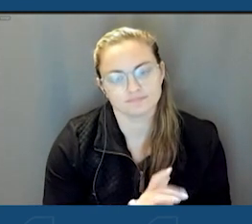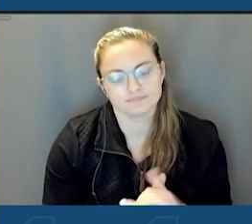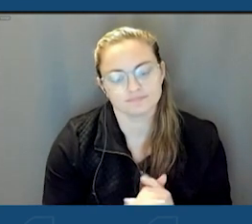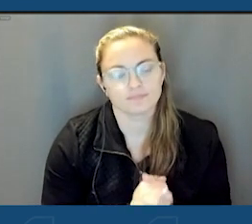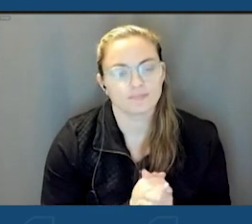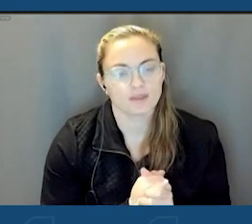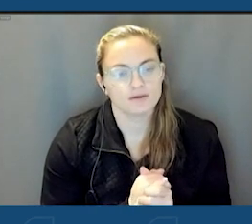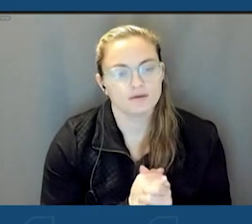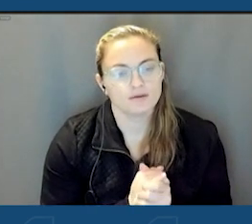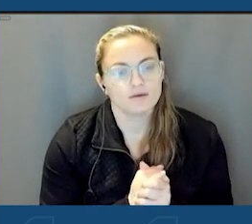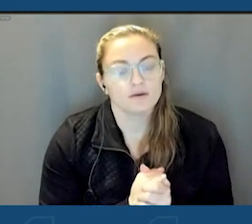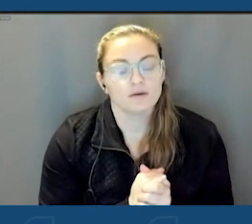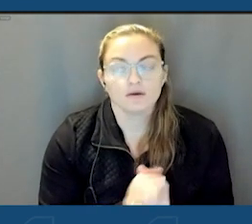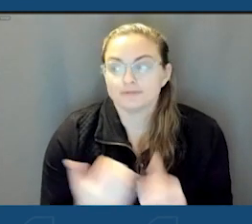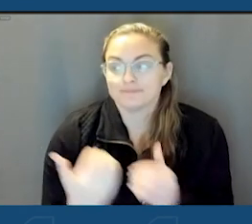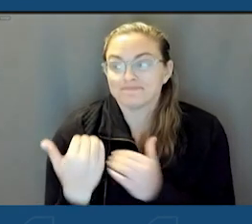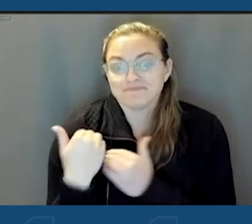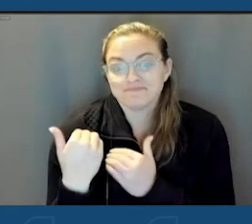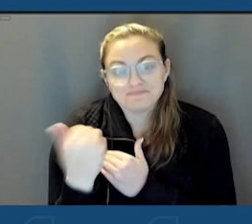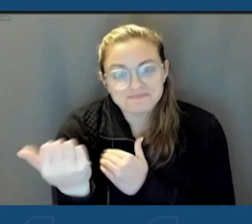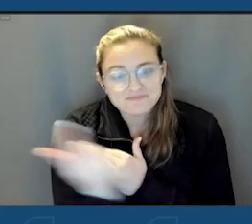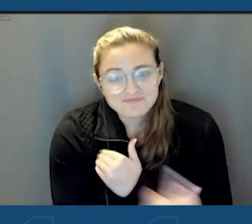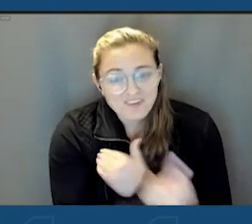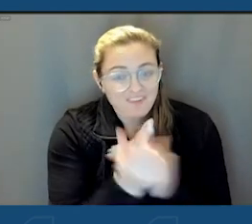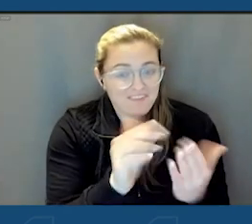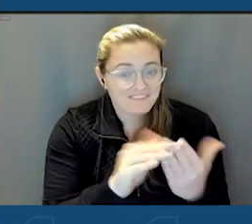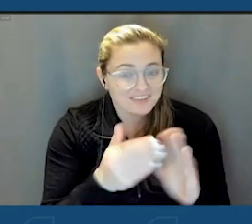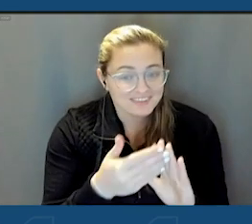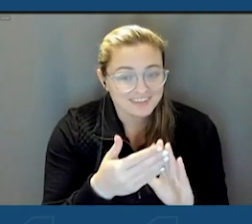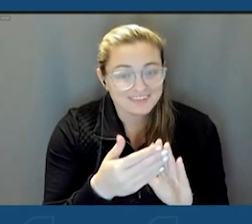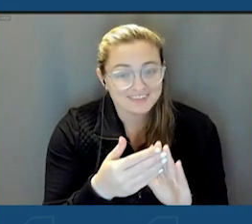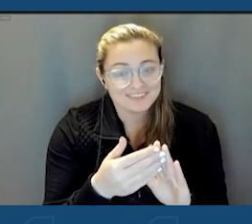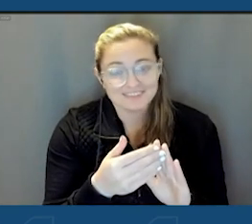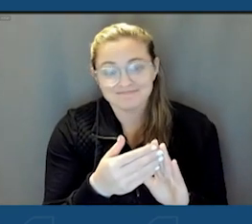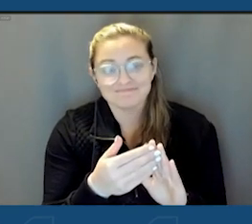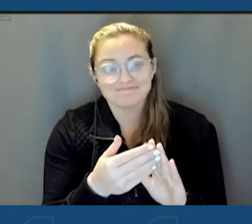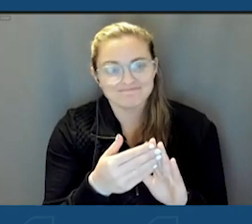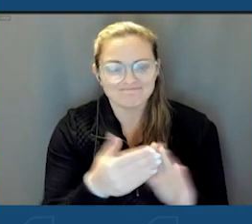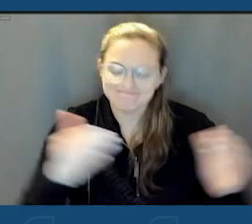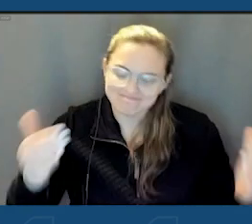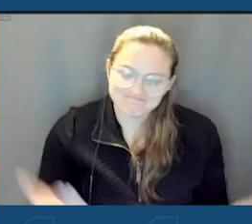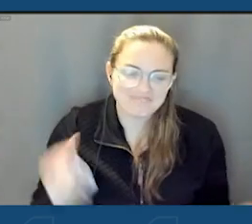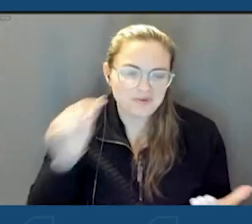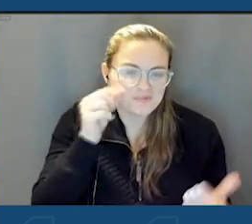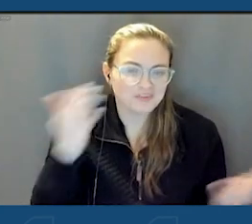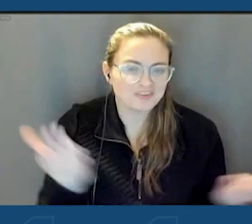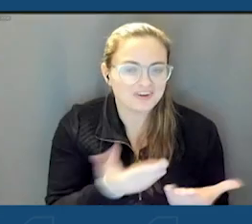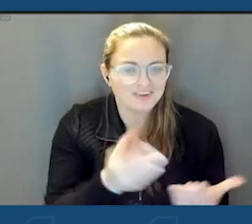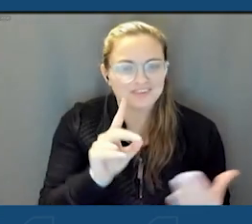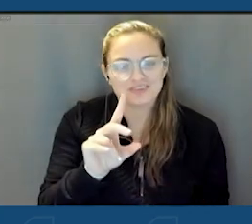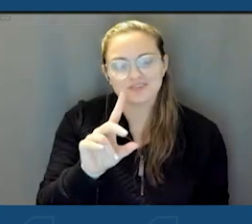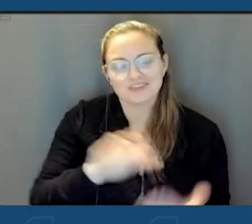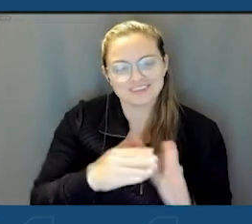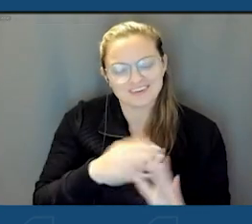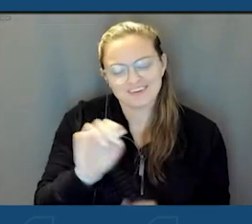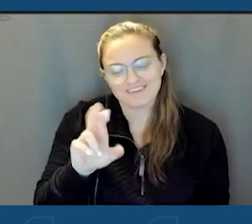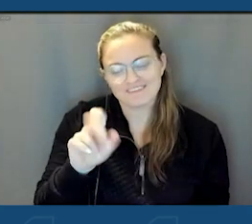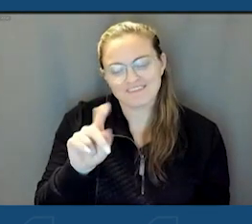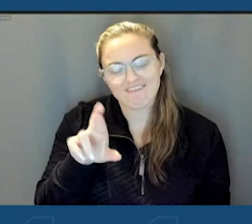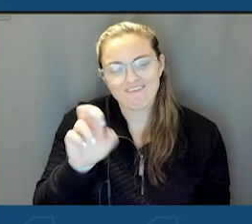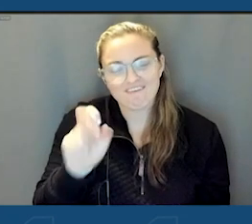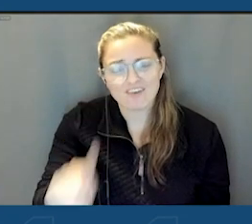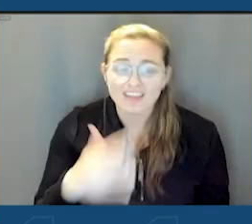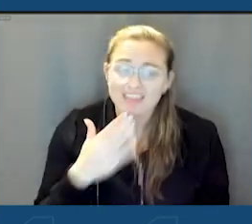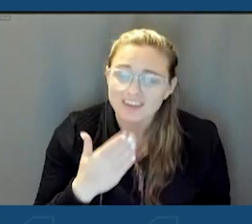Uh, on behalf of all our city residents, I would like to again, welcome the governor here to the city of Dunkirk. Uh, and I thank you